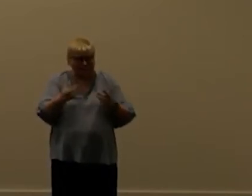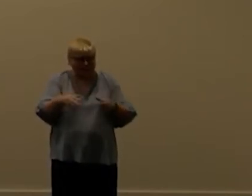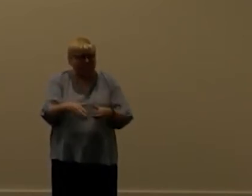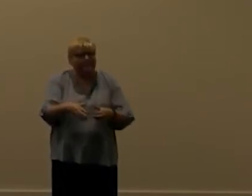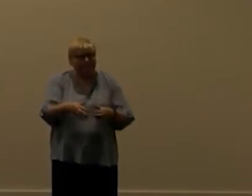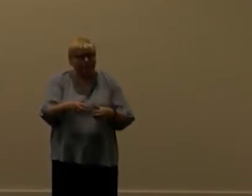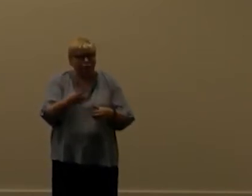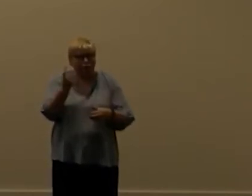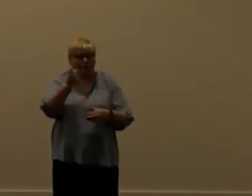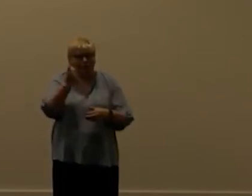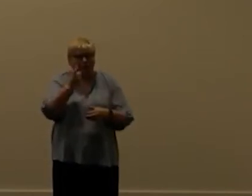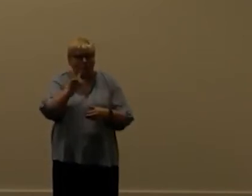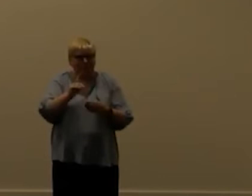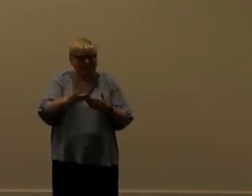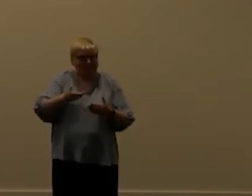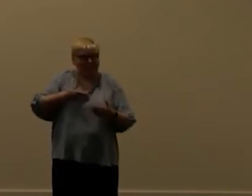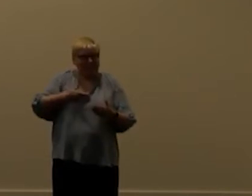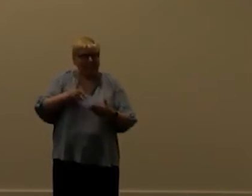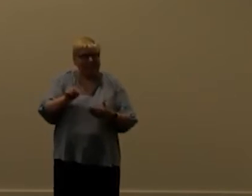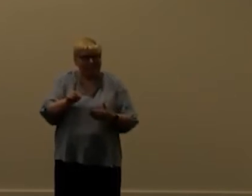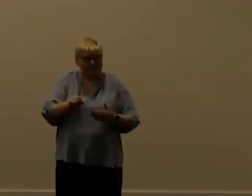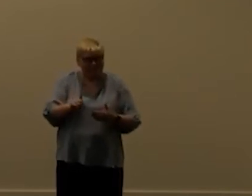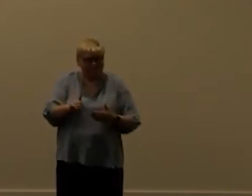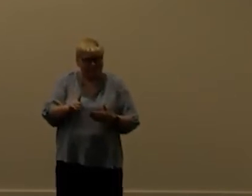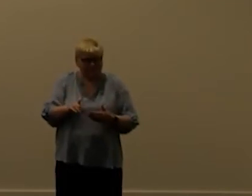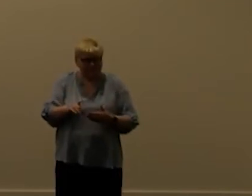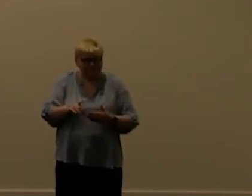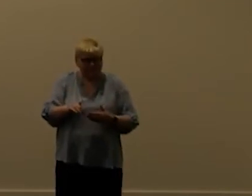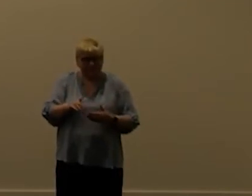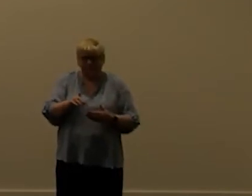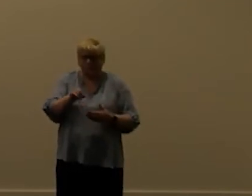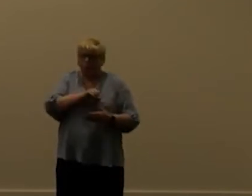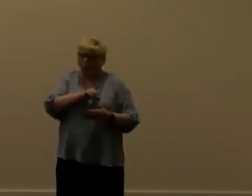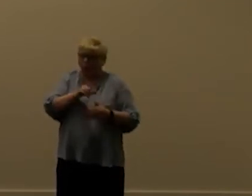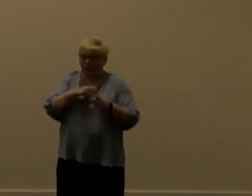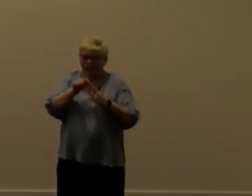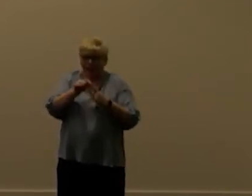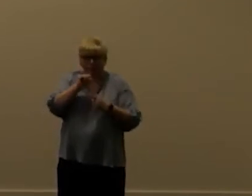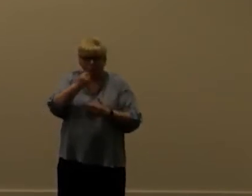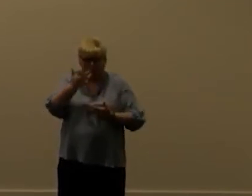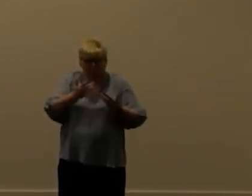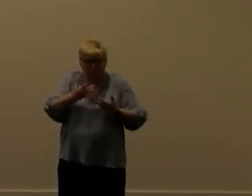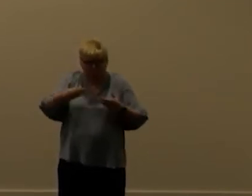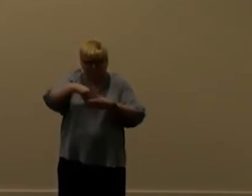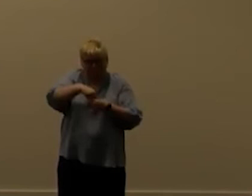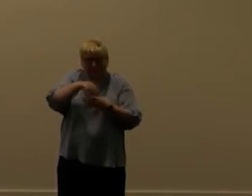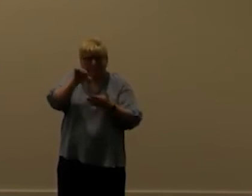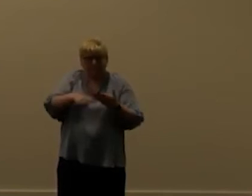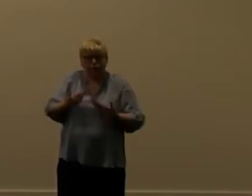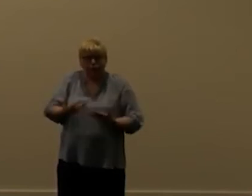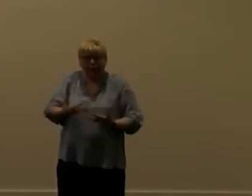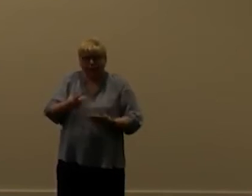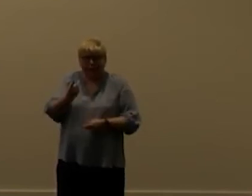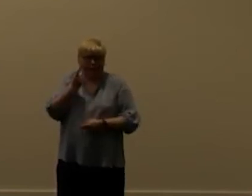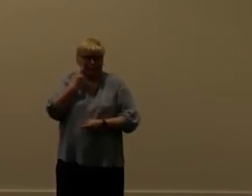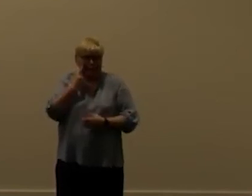think about it from an entitlements perspective as well only strictly white listed apps are not counted and not in the list yet we'll